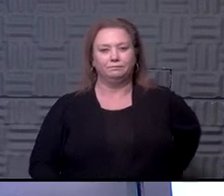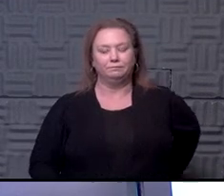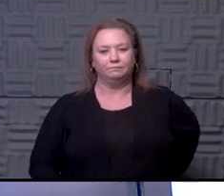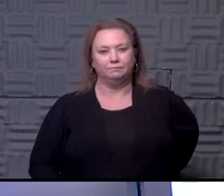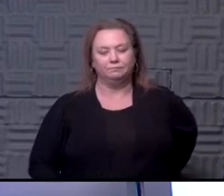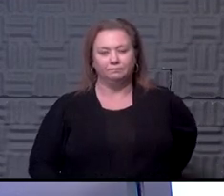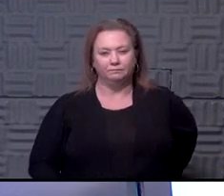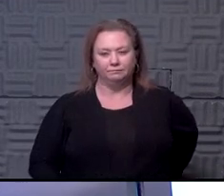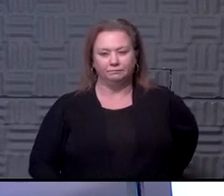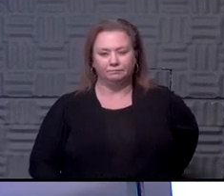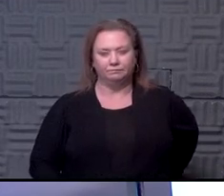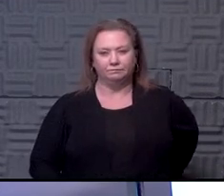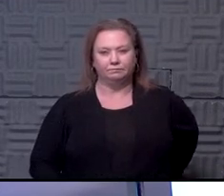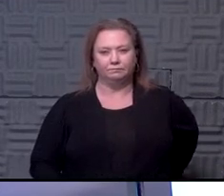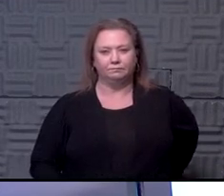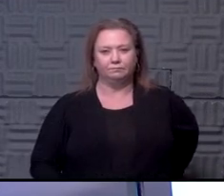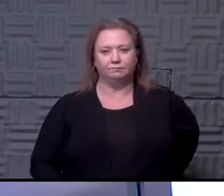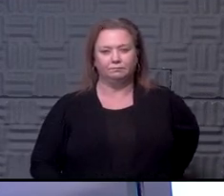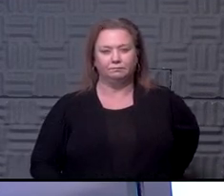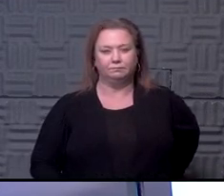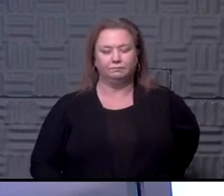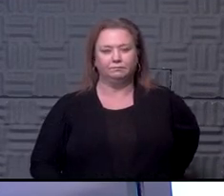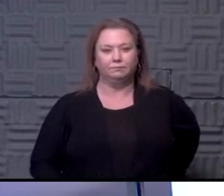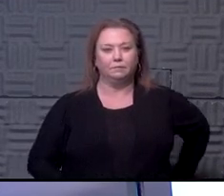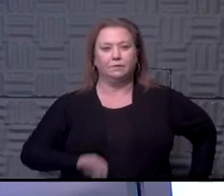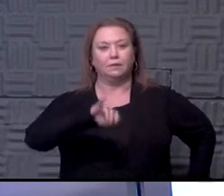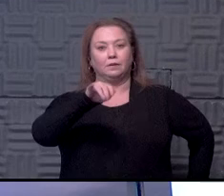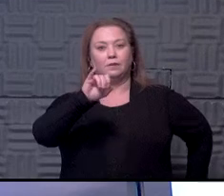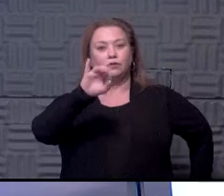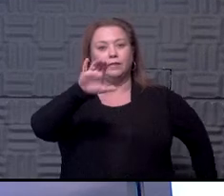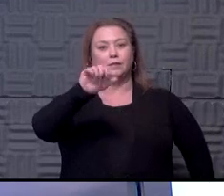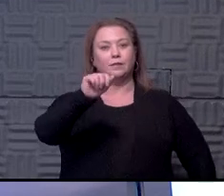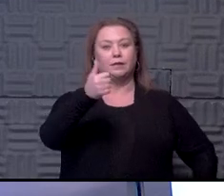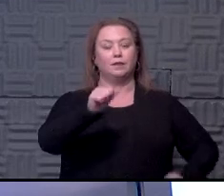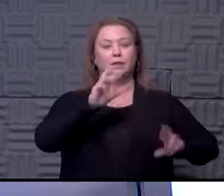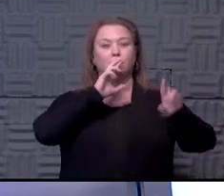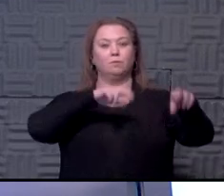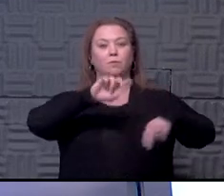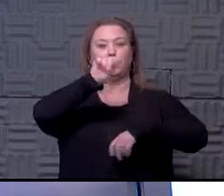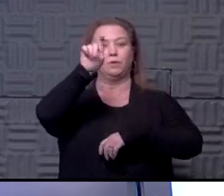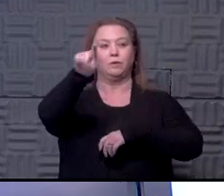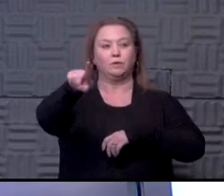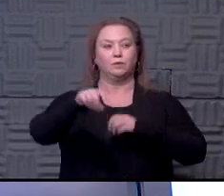too much into our discussion today, Jessica, are there any reporter questions on the line this morning?